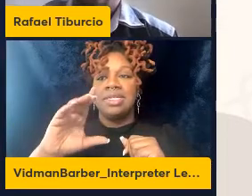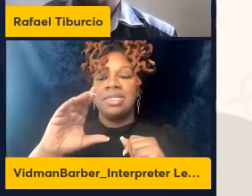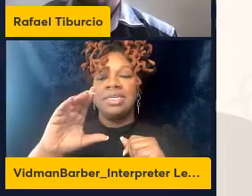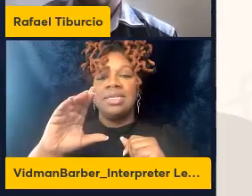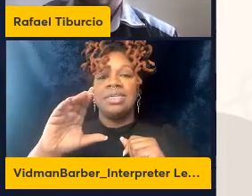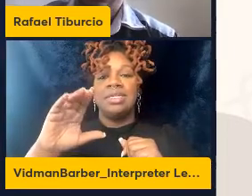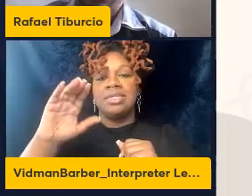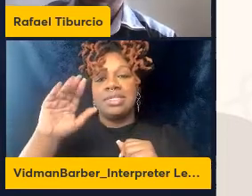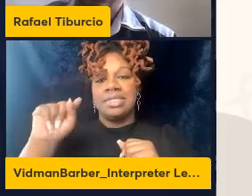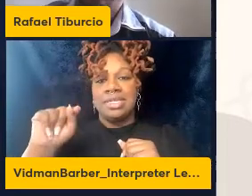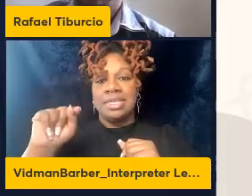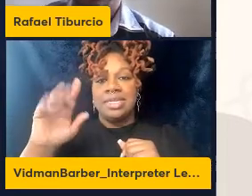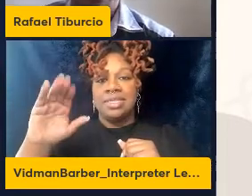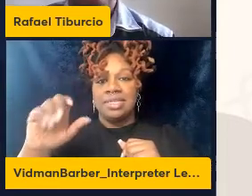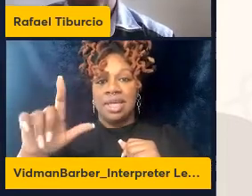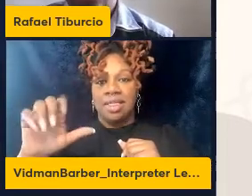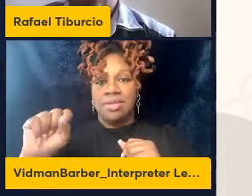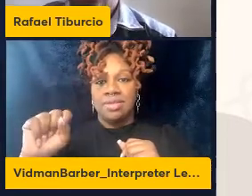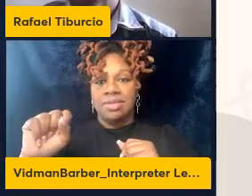where TB